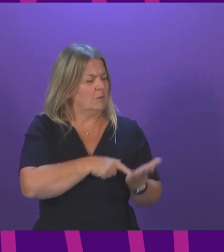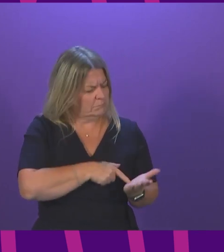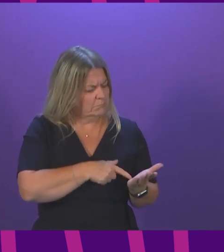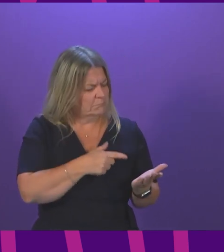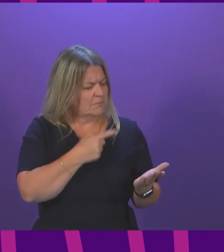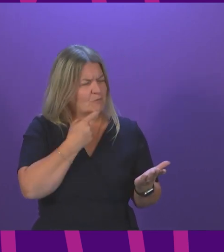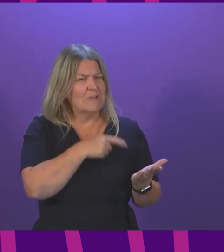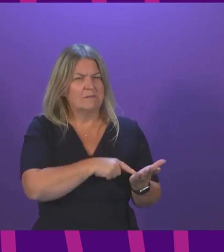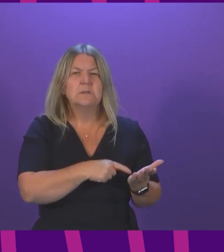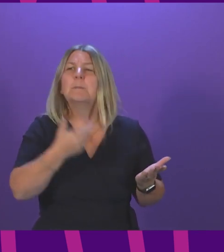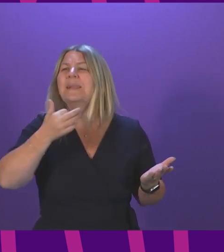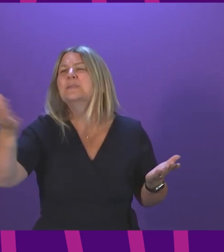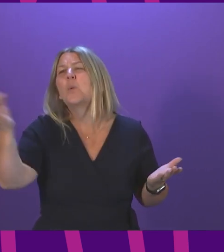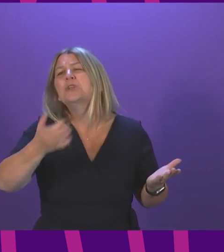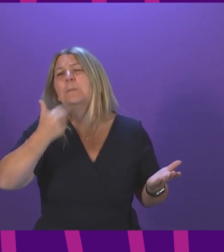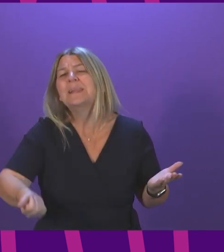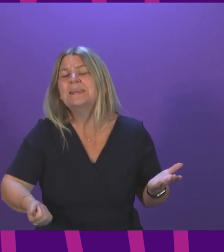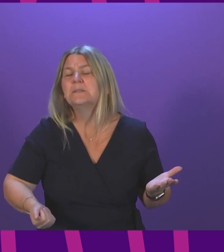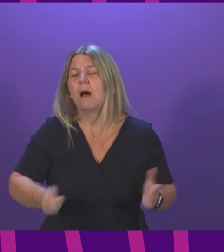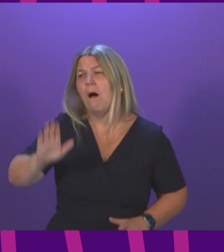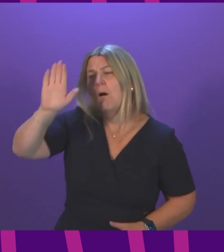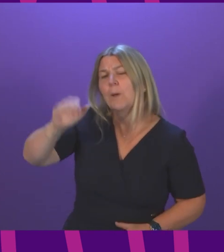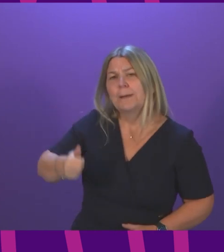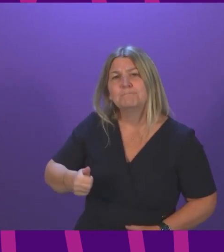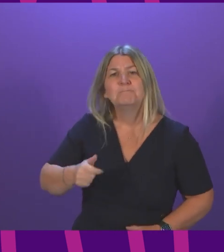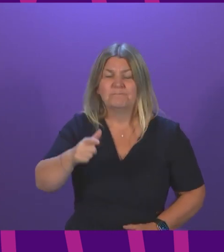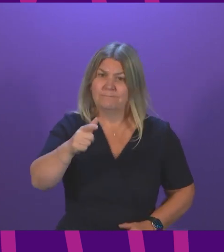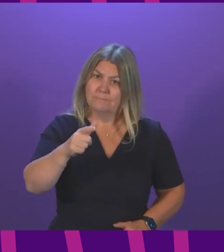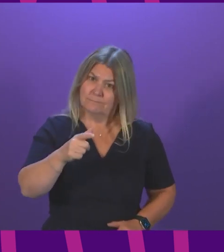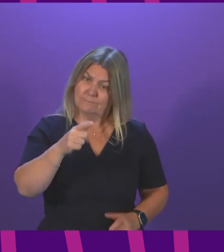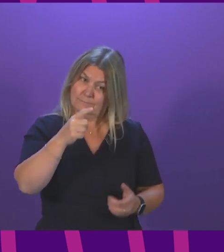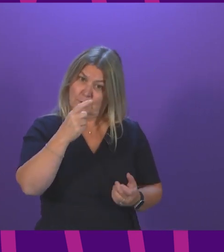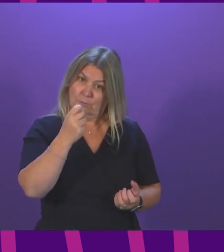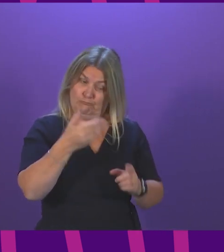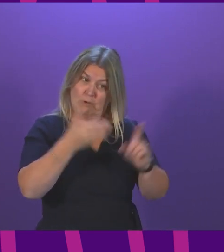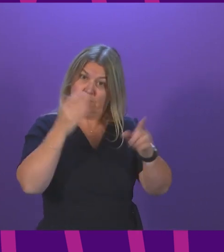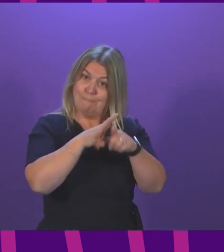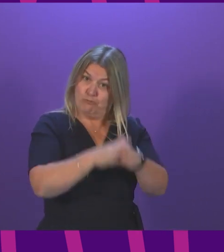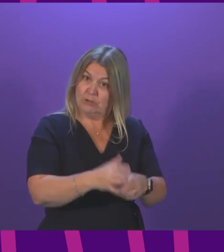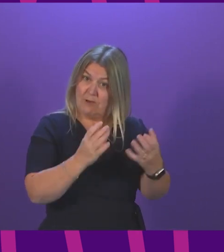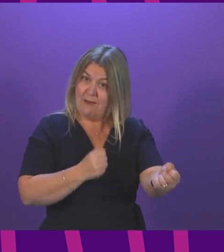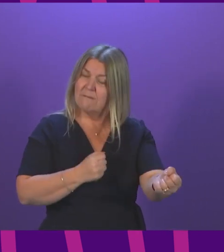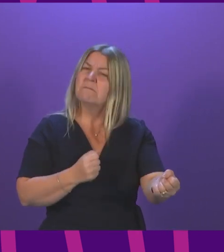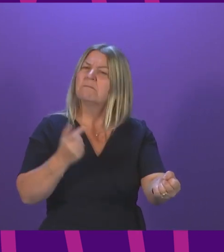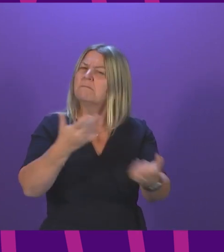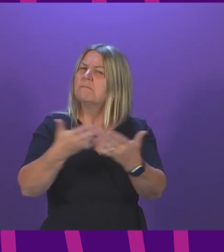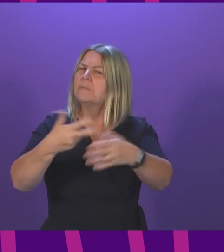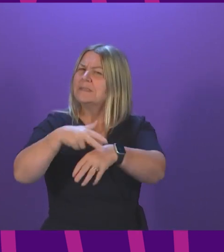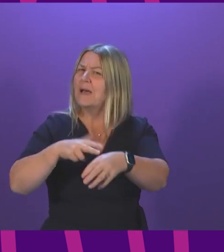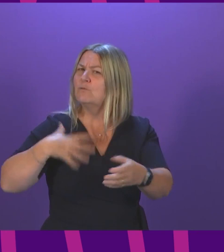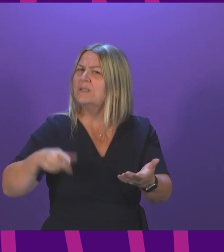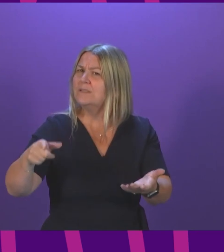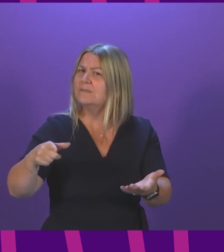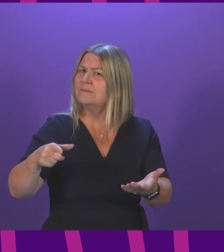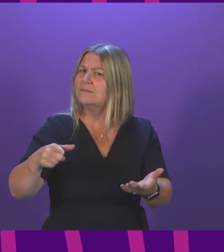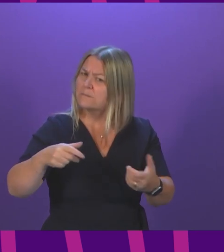Secretary… Question, please, Ms Webber. Rightio. You've recognised these pressures, comma. How many staff do you envisage will be required to sustain not